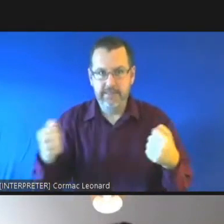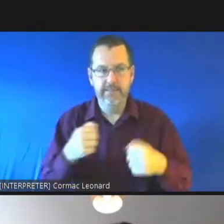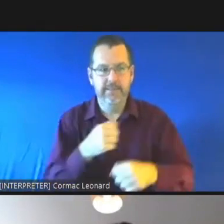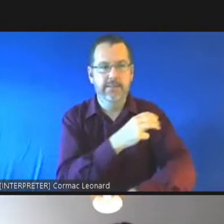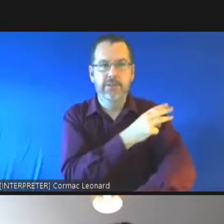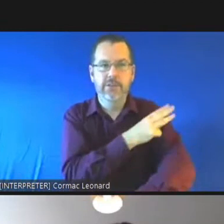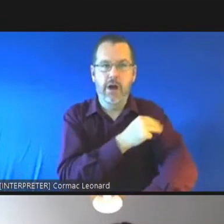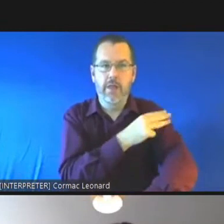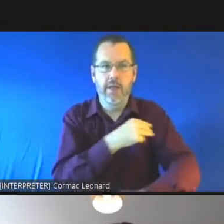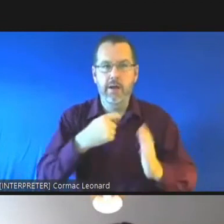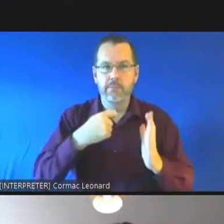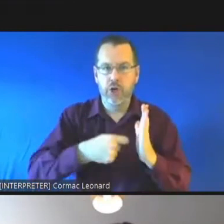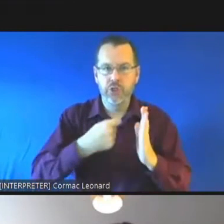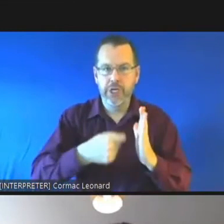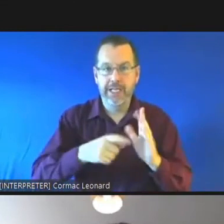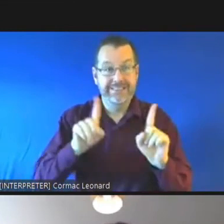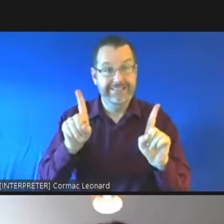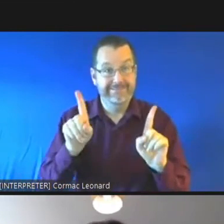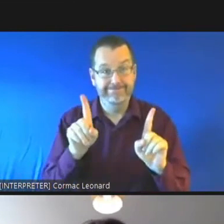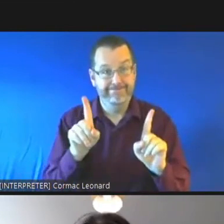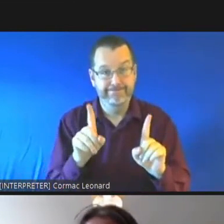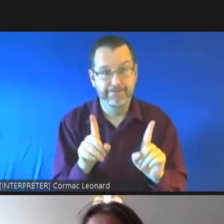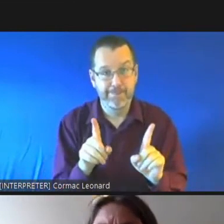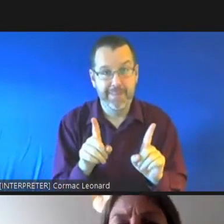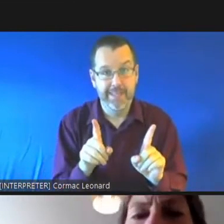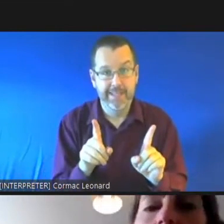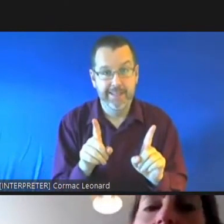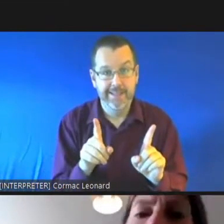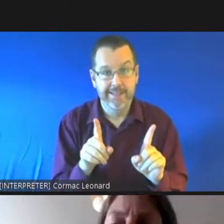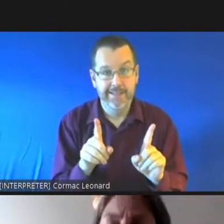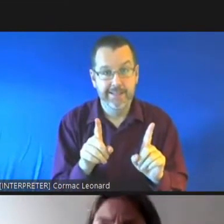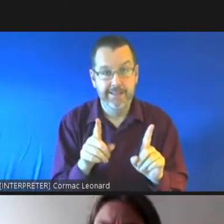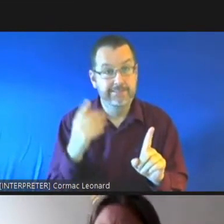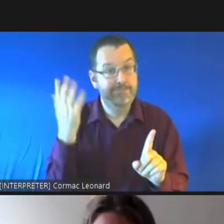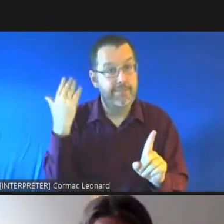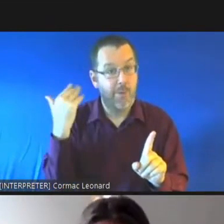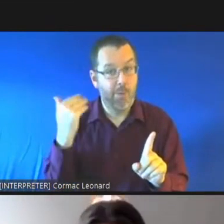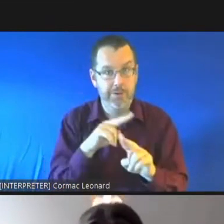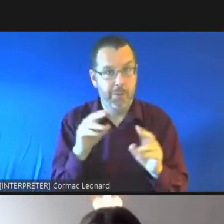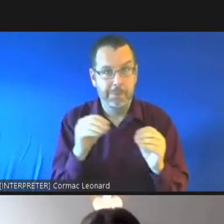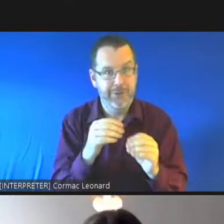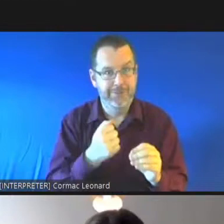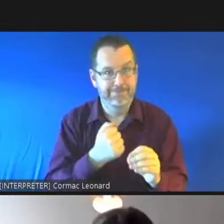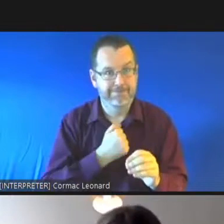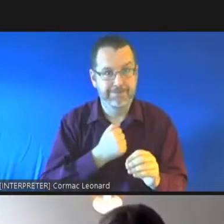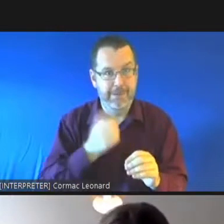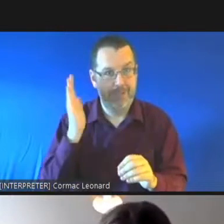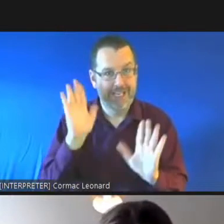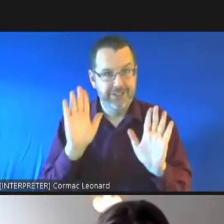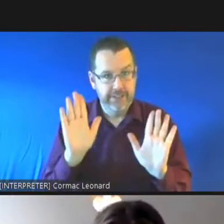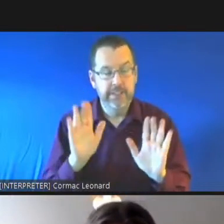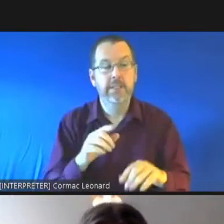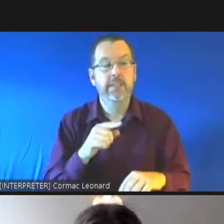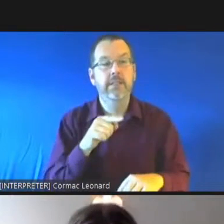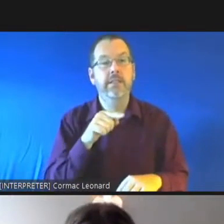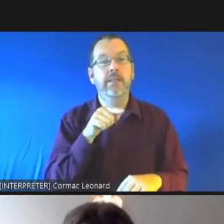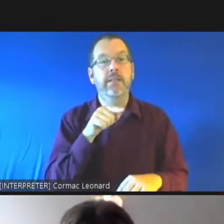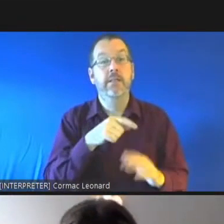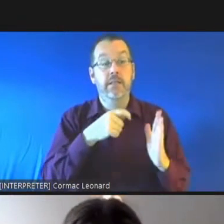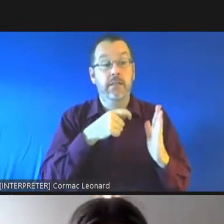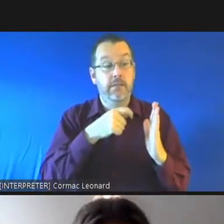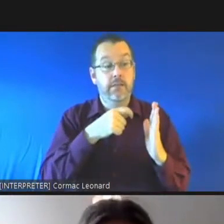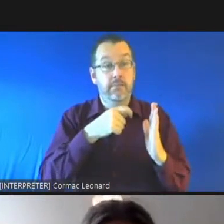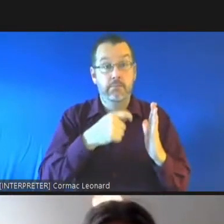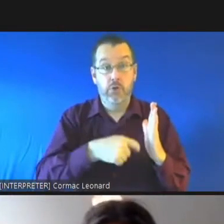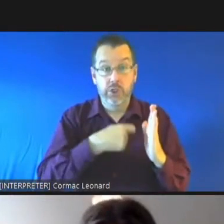um and i didn't mention uh the very my presentation move within that we're looking at rebranding the projects and there's